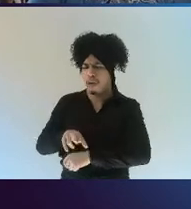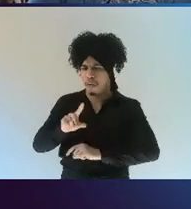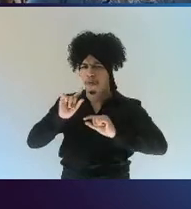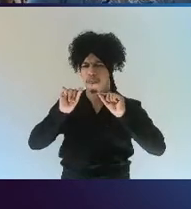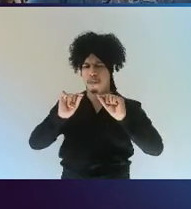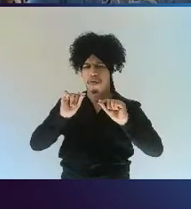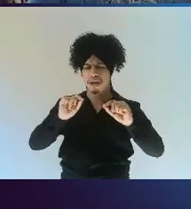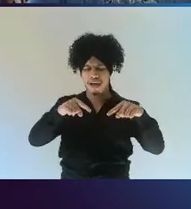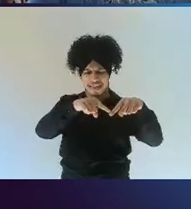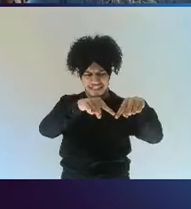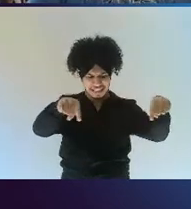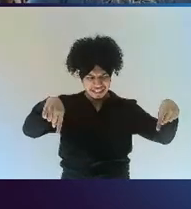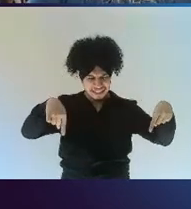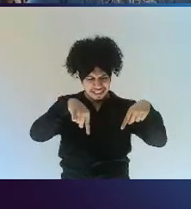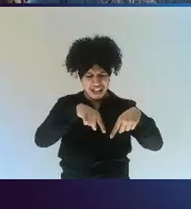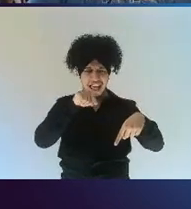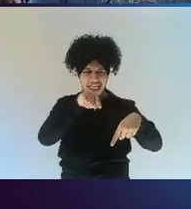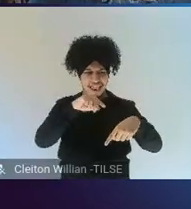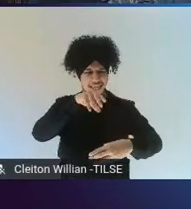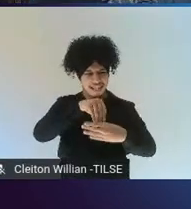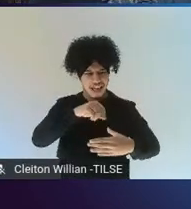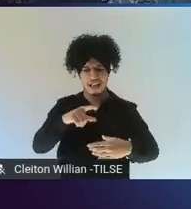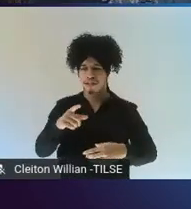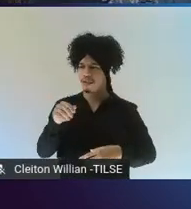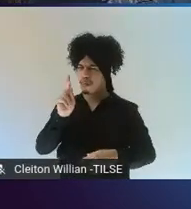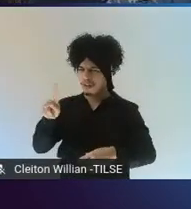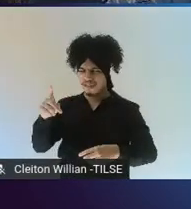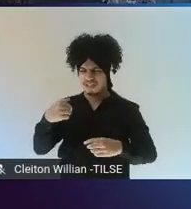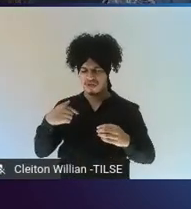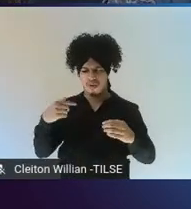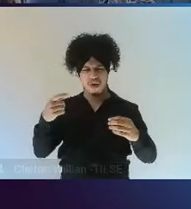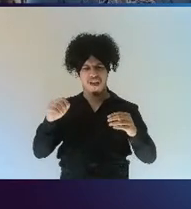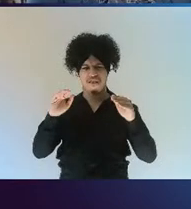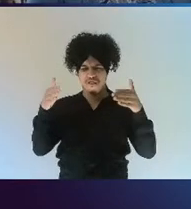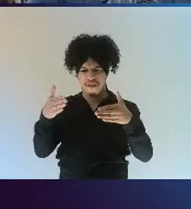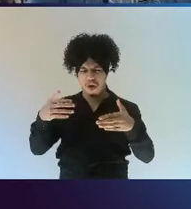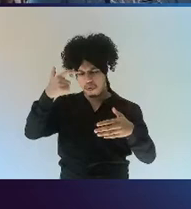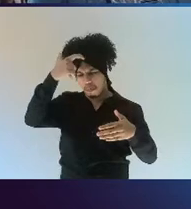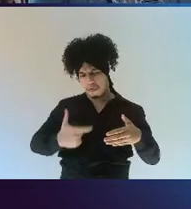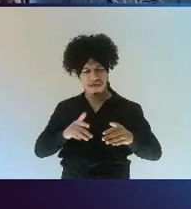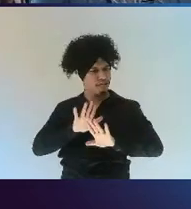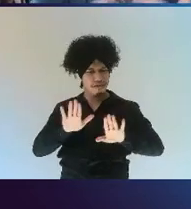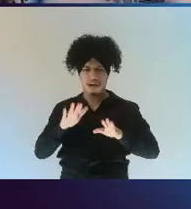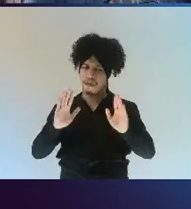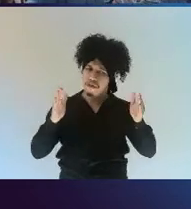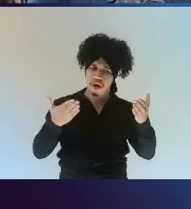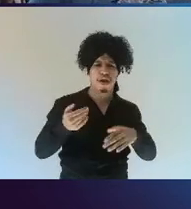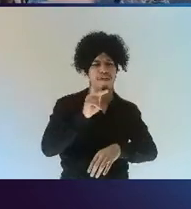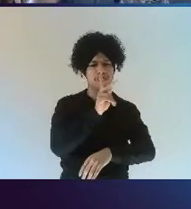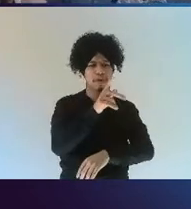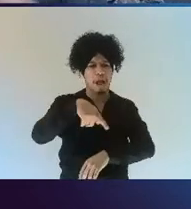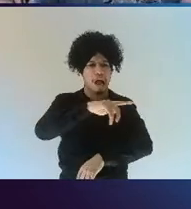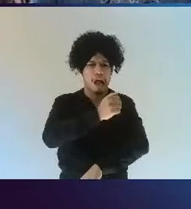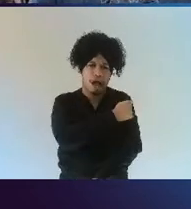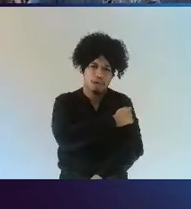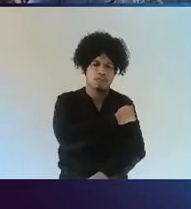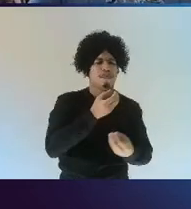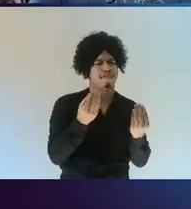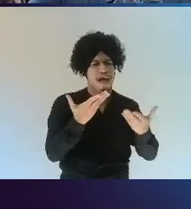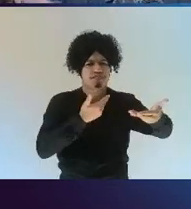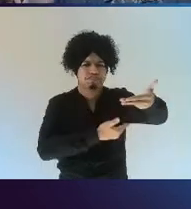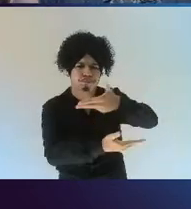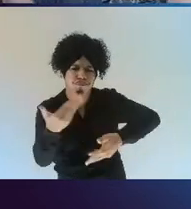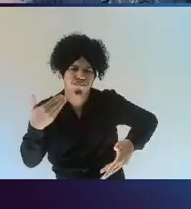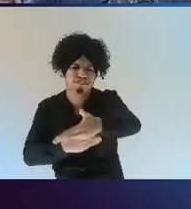student-centered, more student-centered, not less. And then it was more interactive because you had two people working